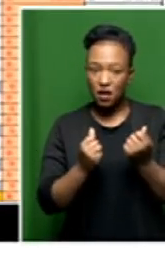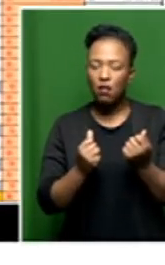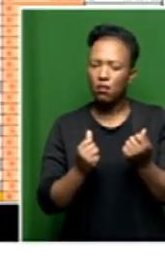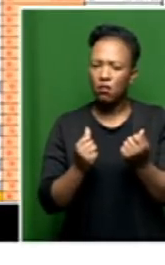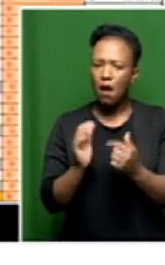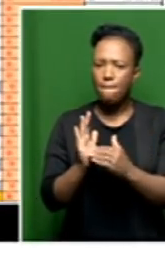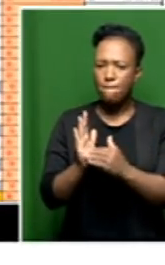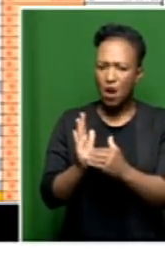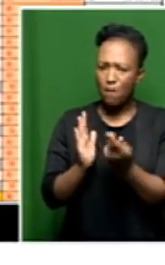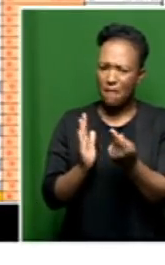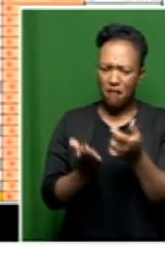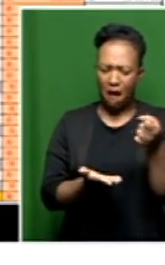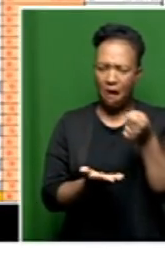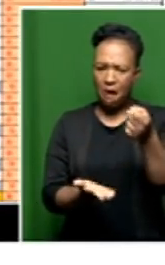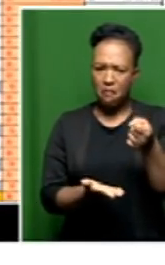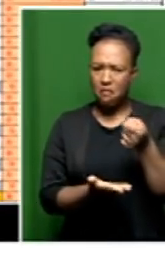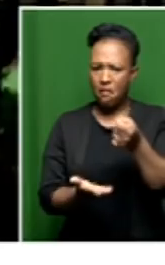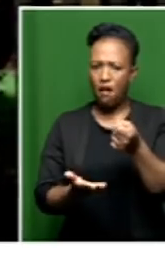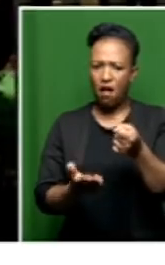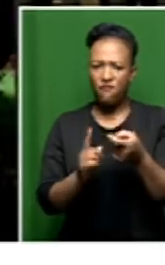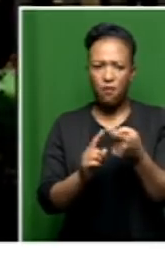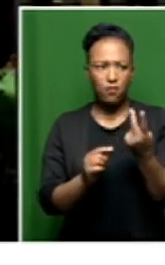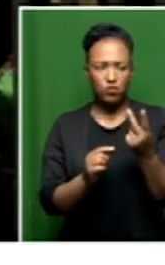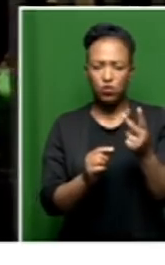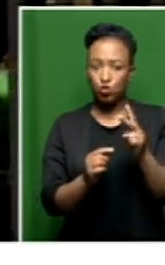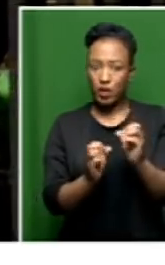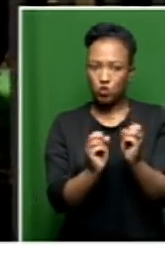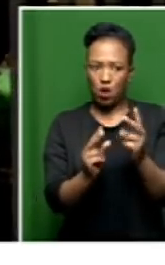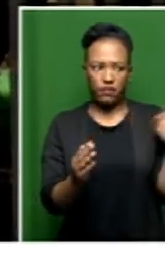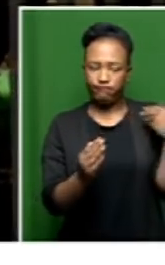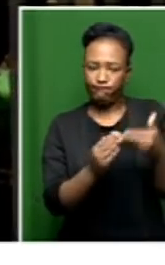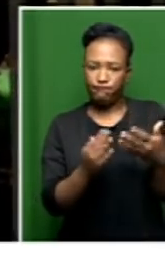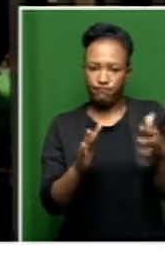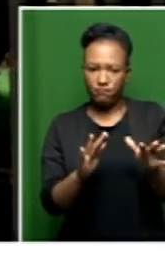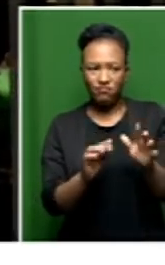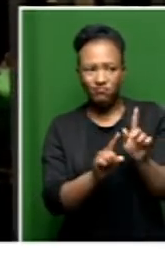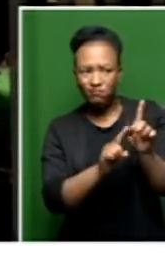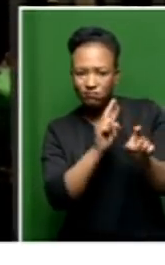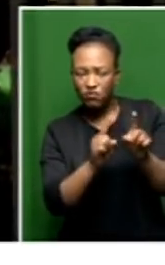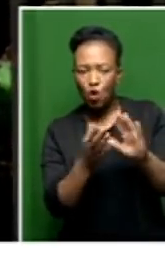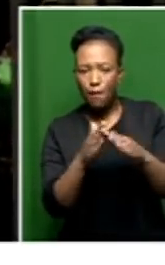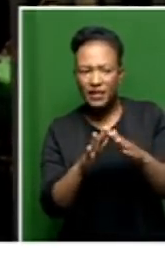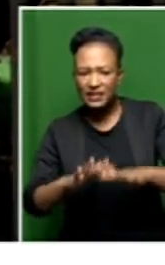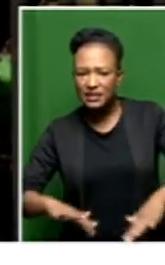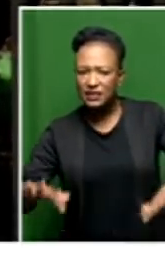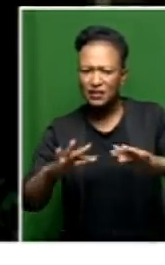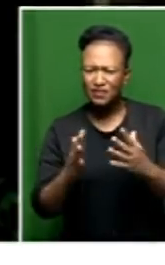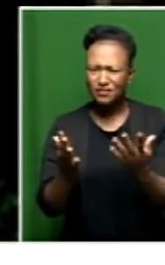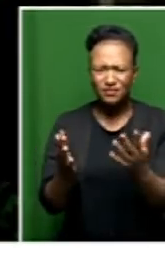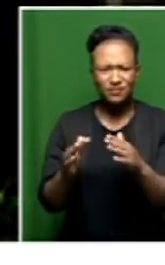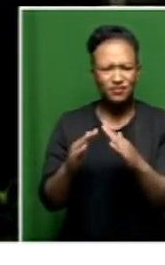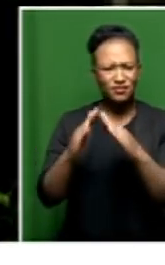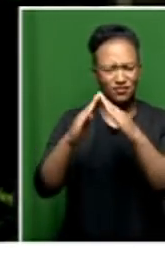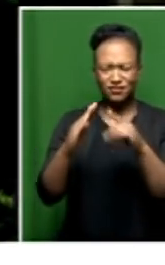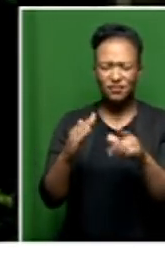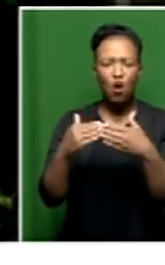been used to pay salaries since its completion in 2012. Following multiple inquiries from Motla Gengi community about the opening of the facility,